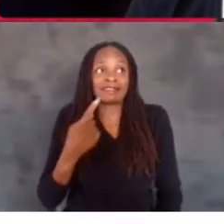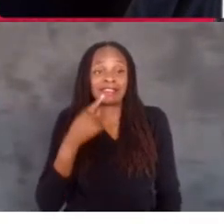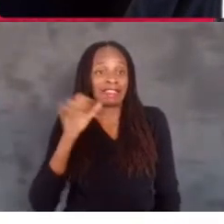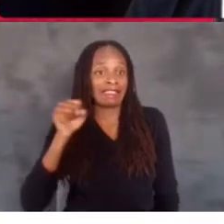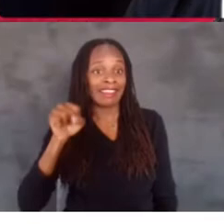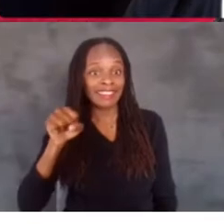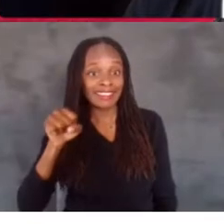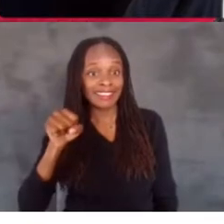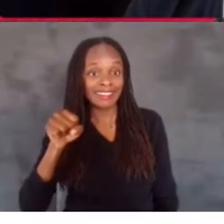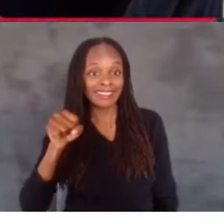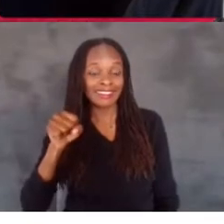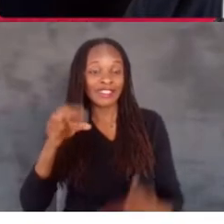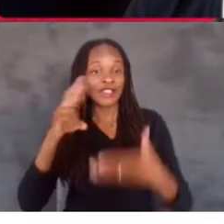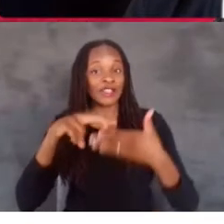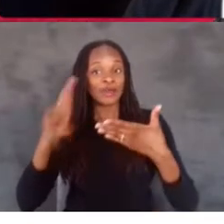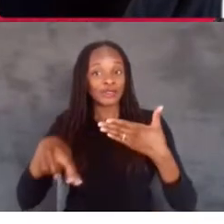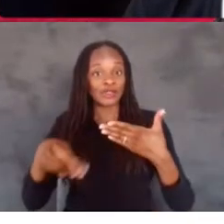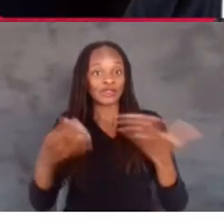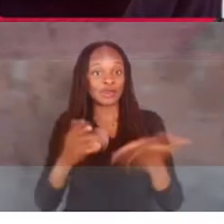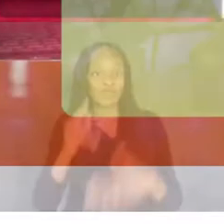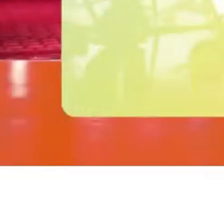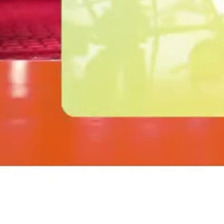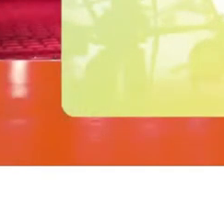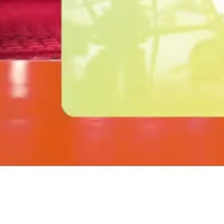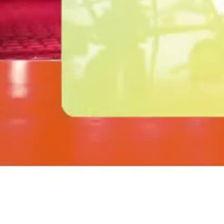And the outcome is what you're going to see now.